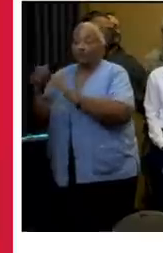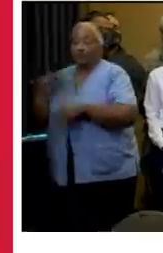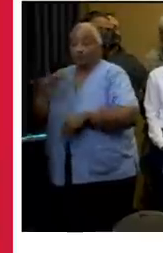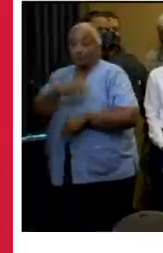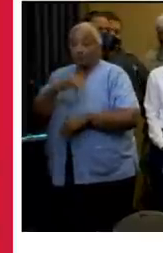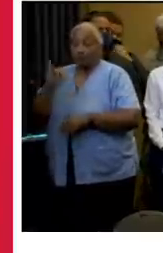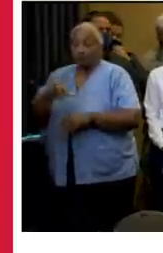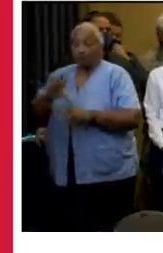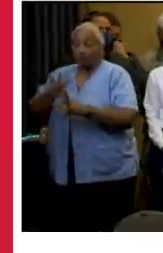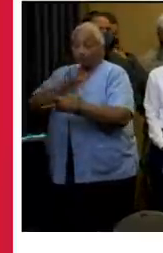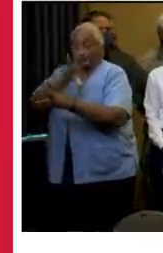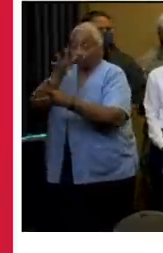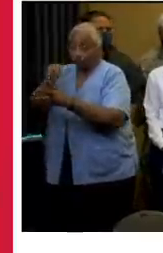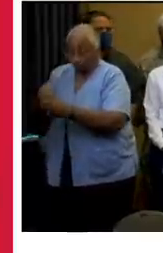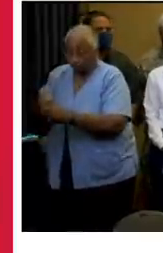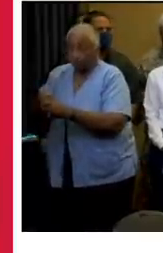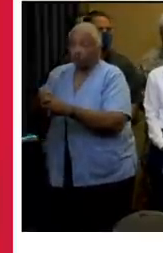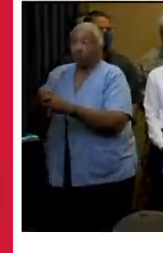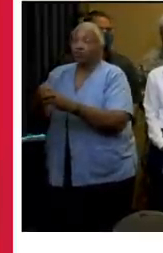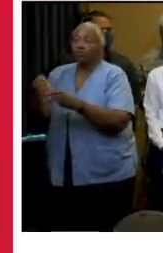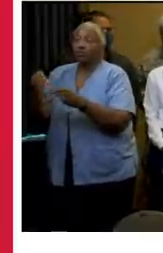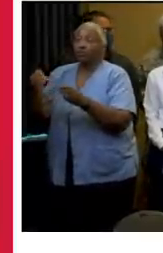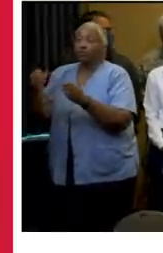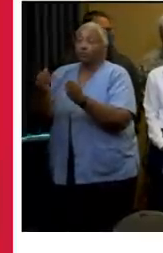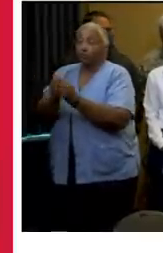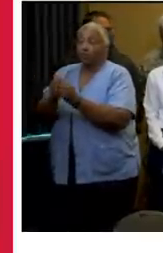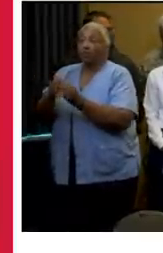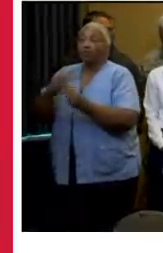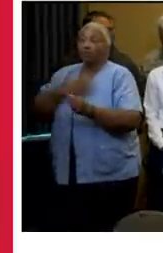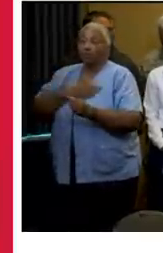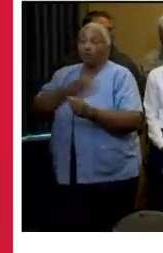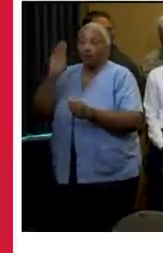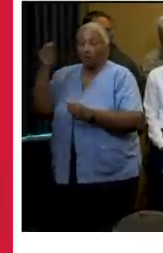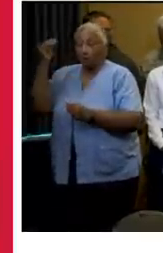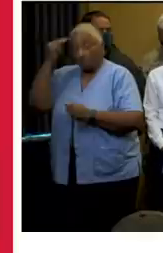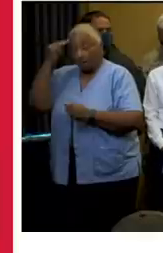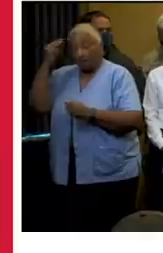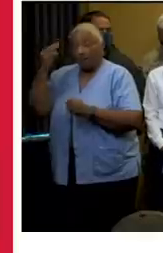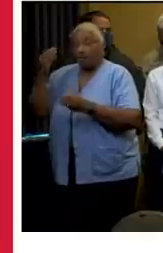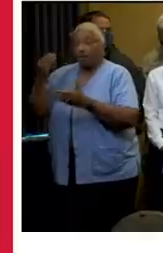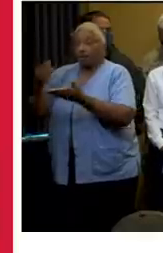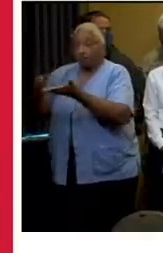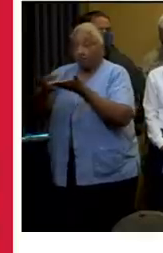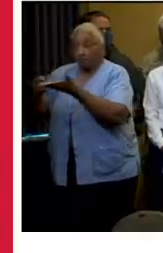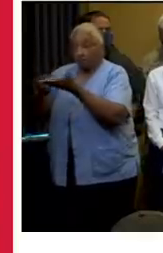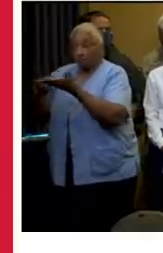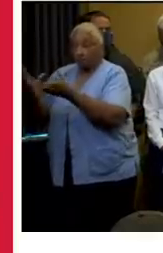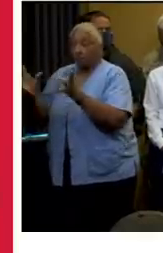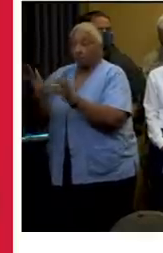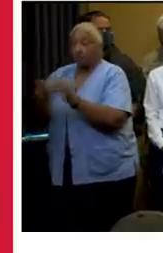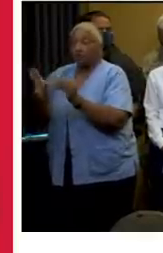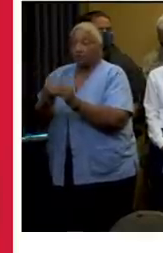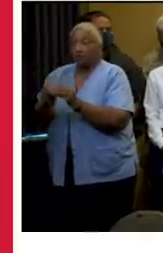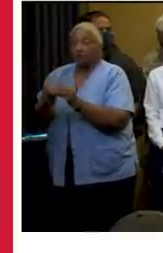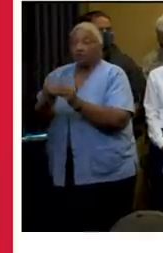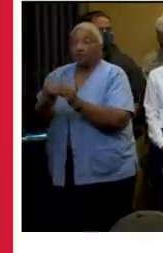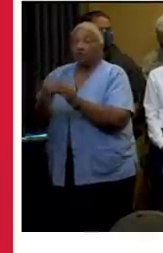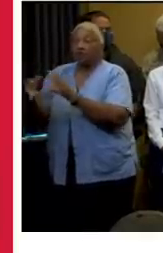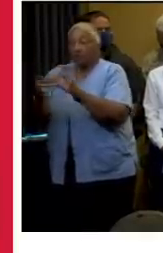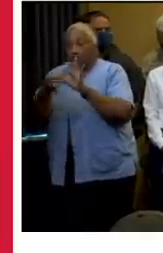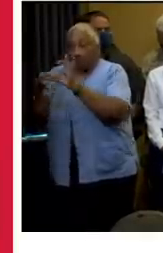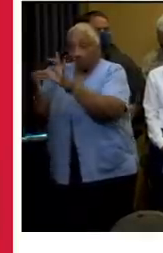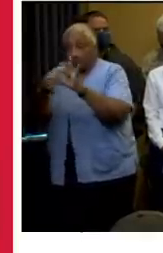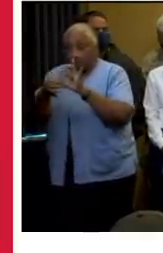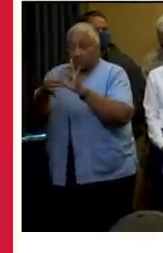embedded in my mayoral briefings. At this time, and as it's always been, a unified command approach,